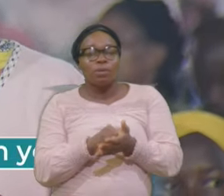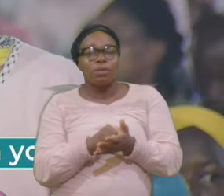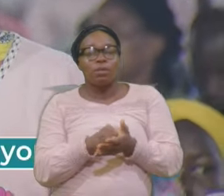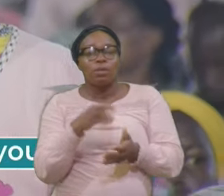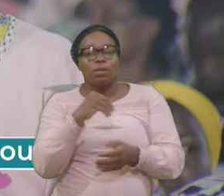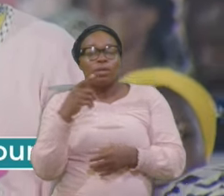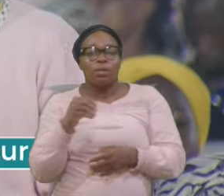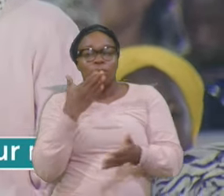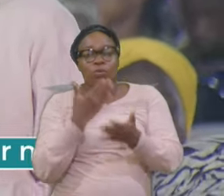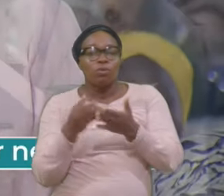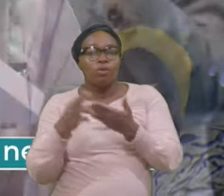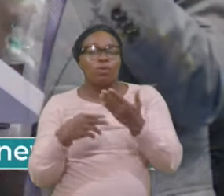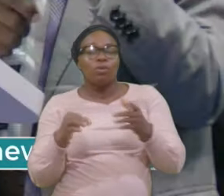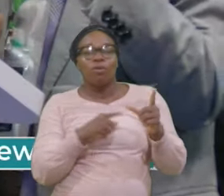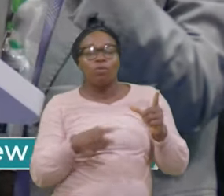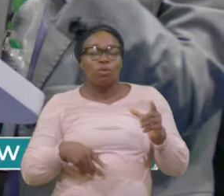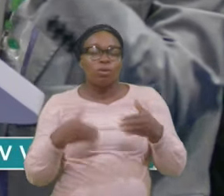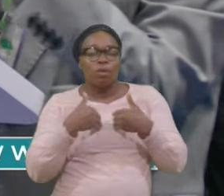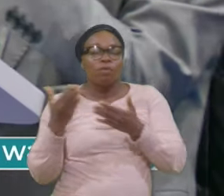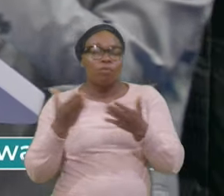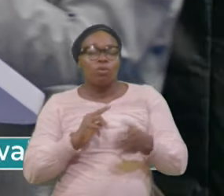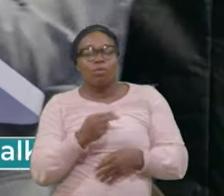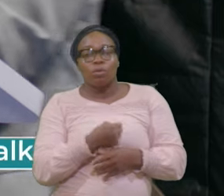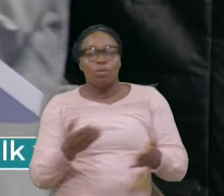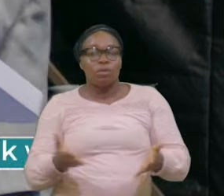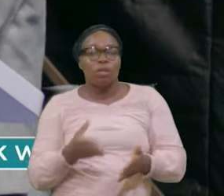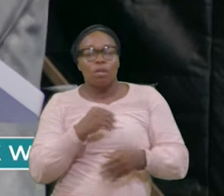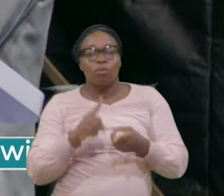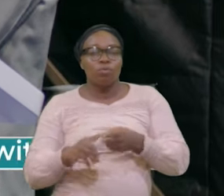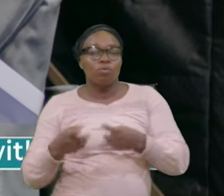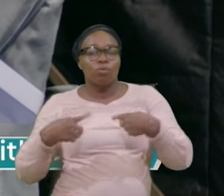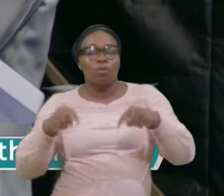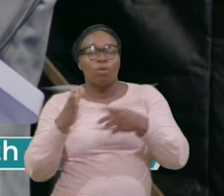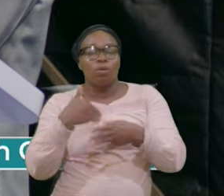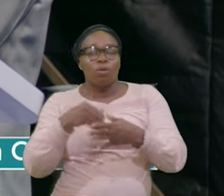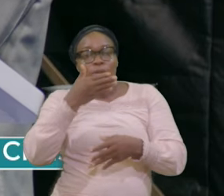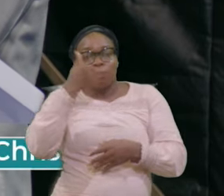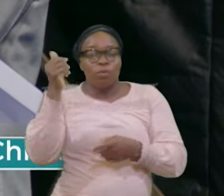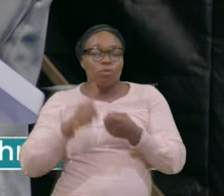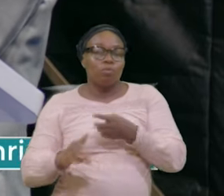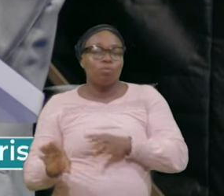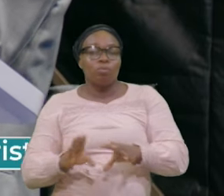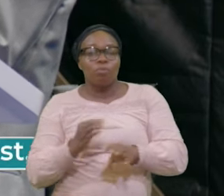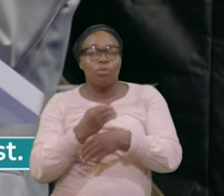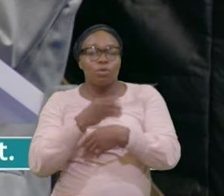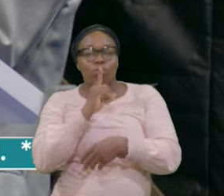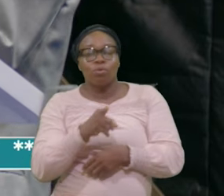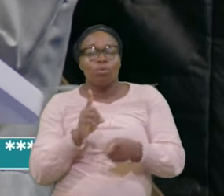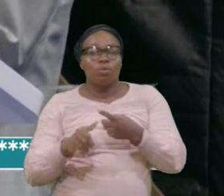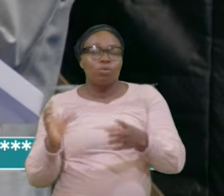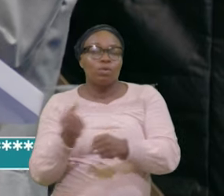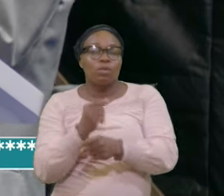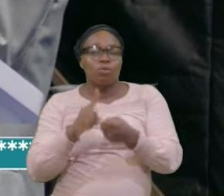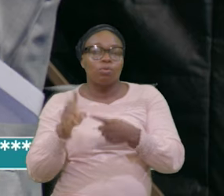And So Please Let's Do All We Can At This Time To Make Sure That We Get To Them Get Their Details And